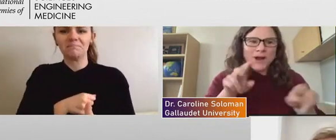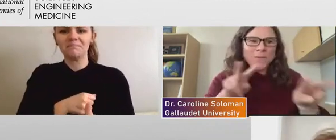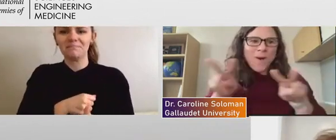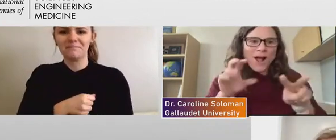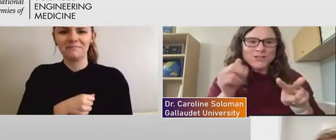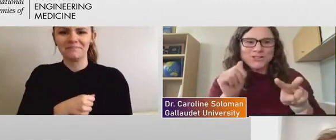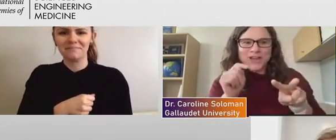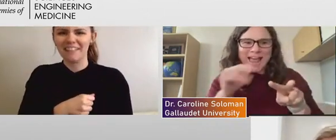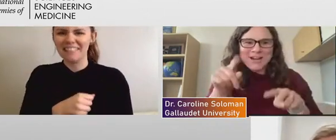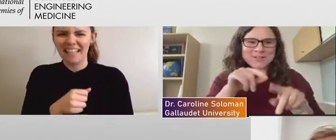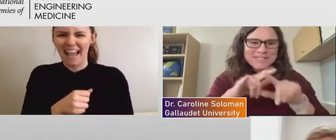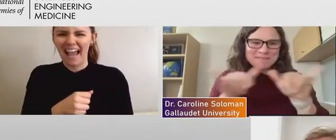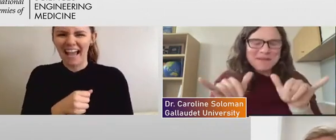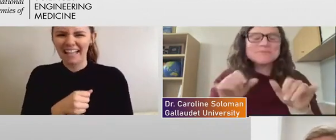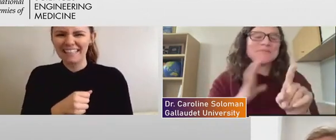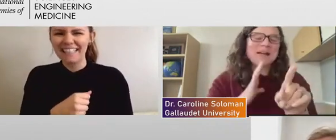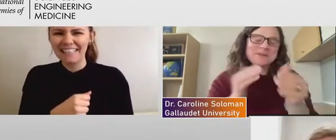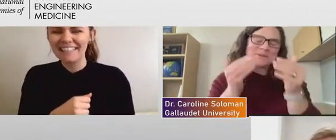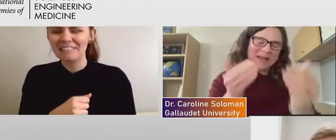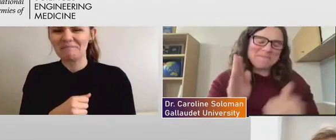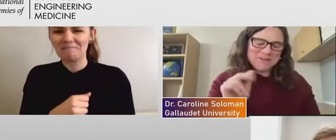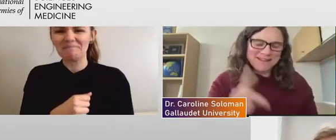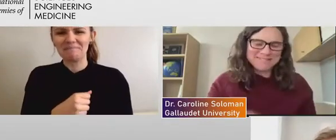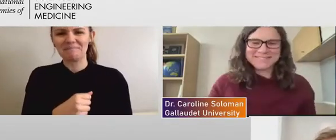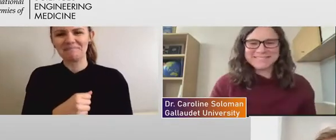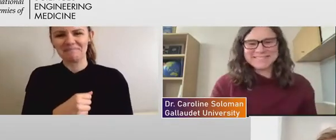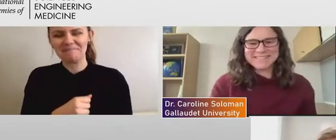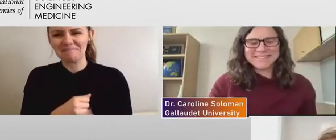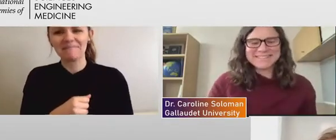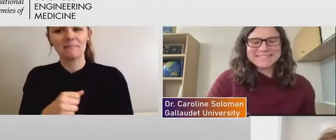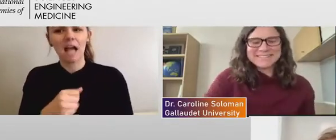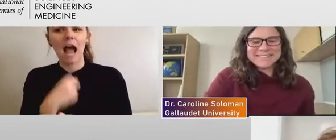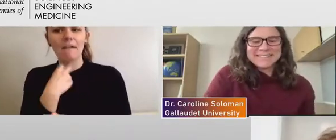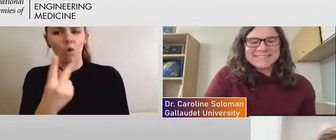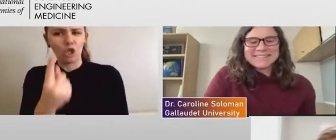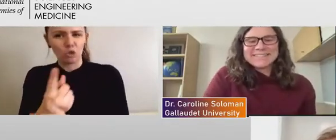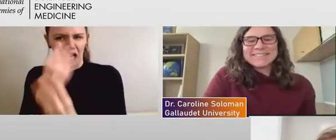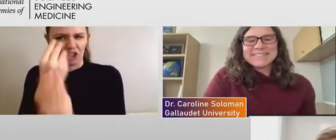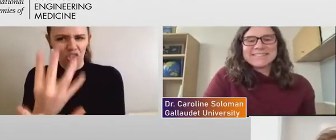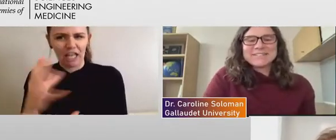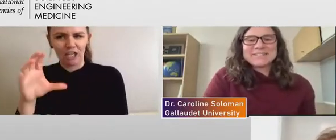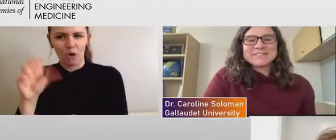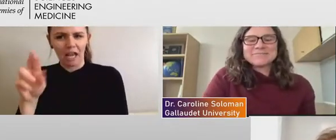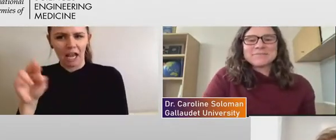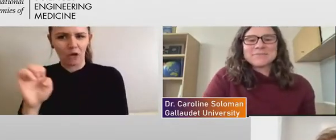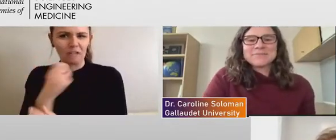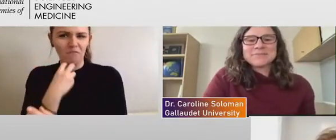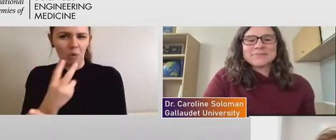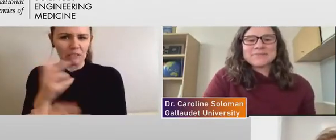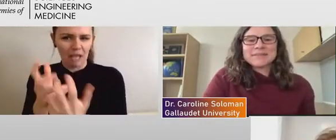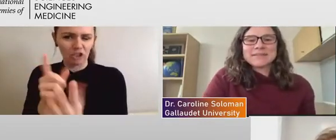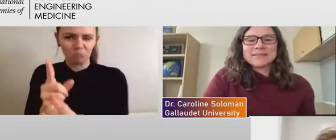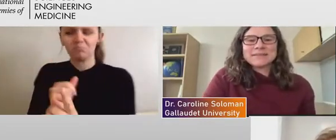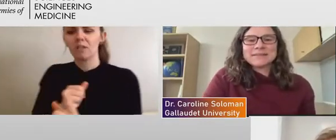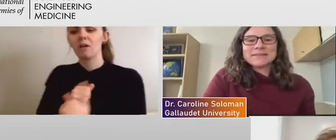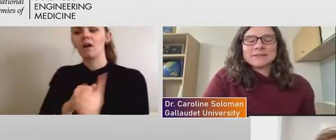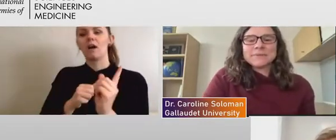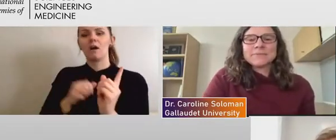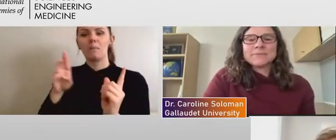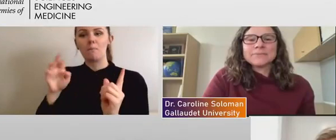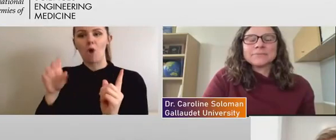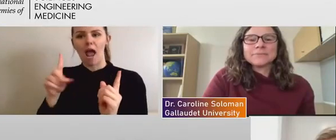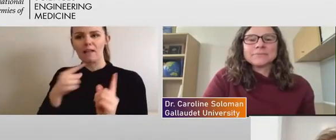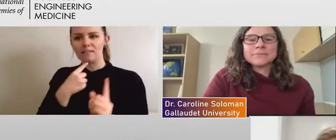because we're seeing data as being so integral and, um, how we, um, discuss